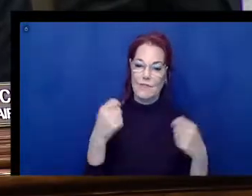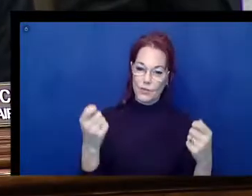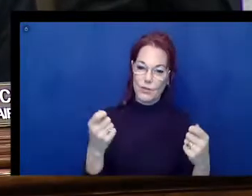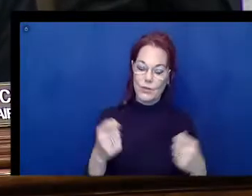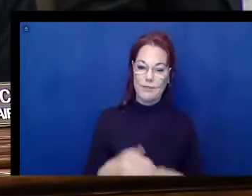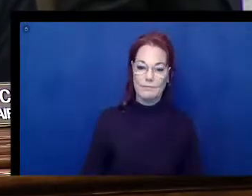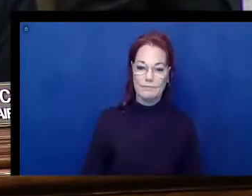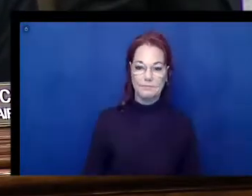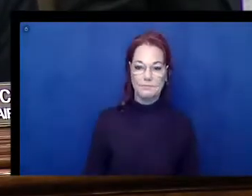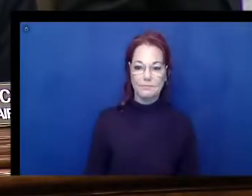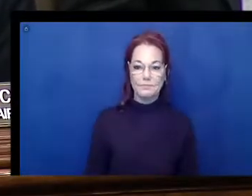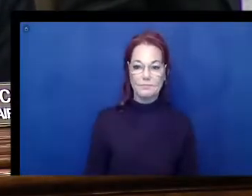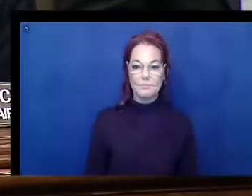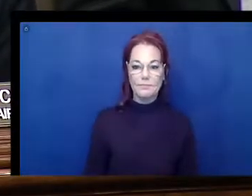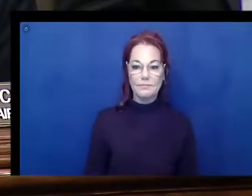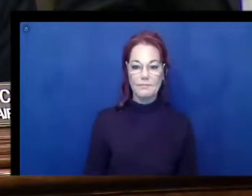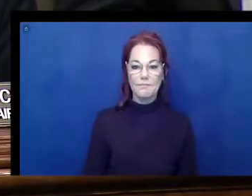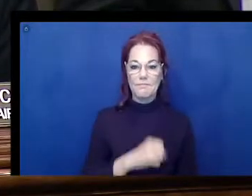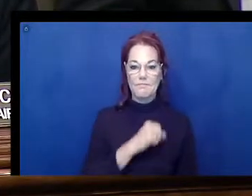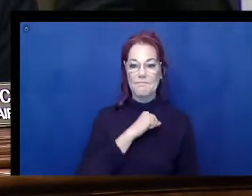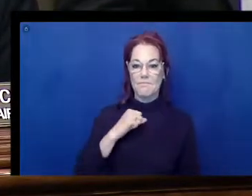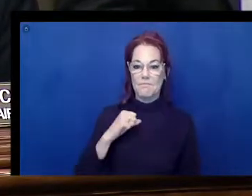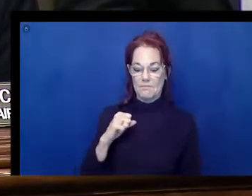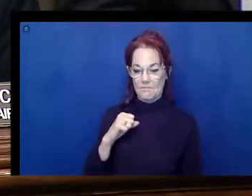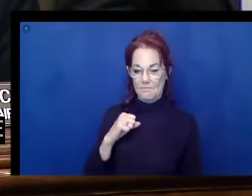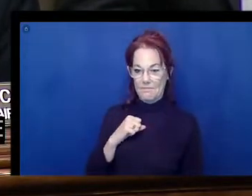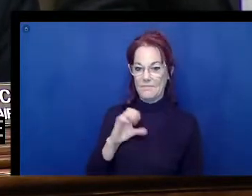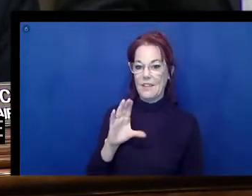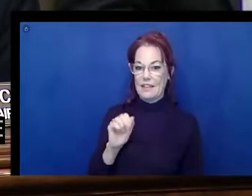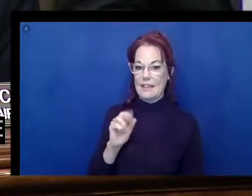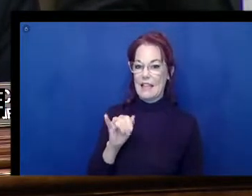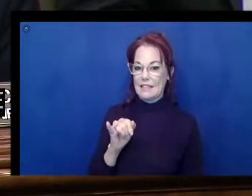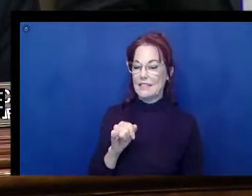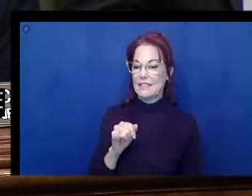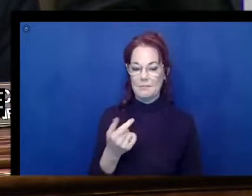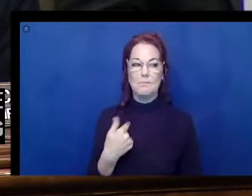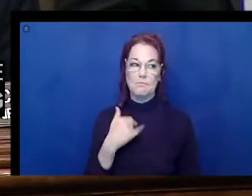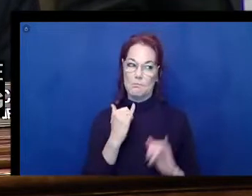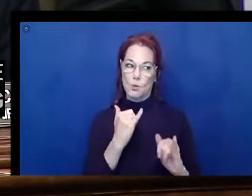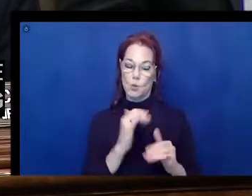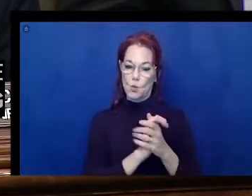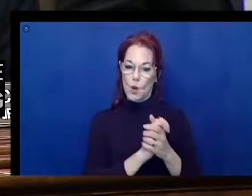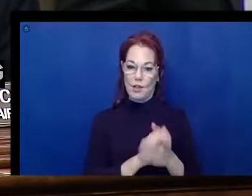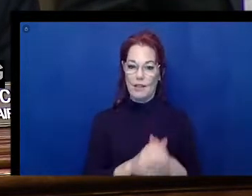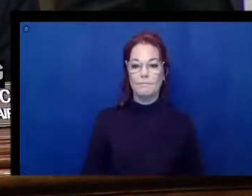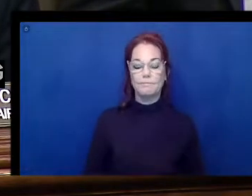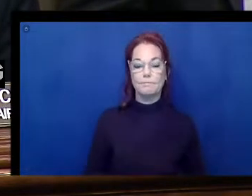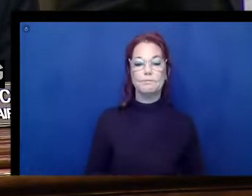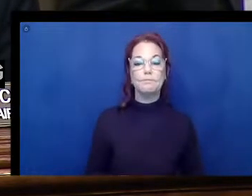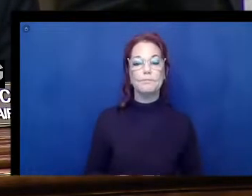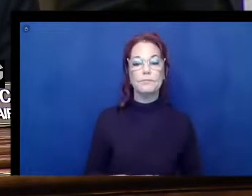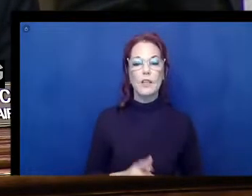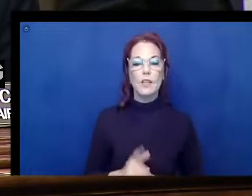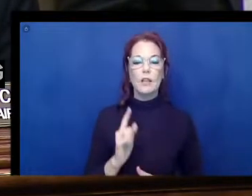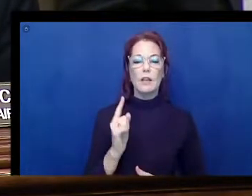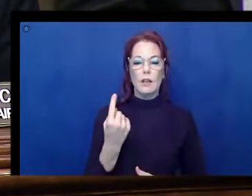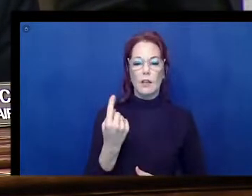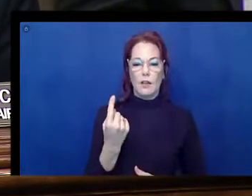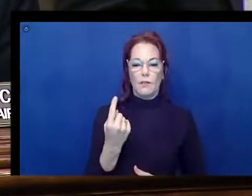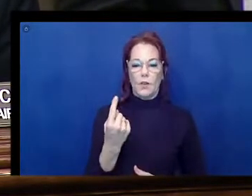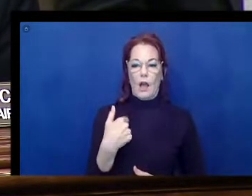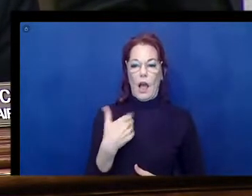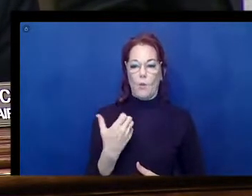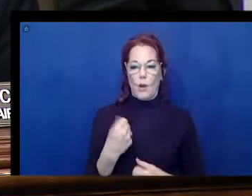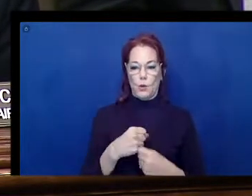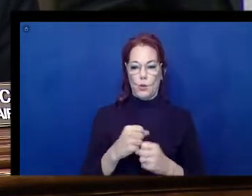I join in those sentiments. Thank you, Ranking Member Scott. And before we move to witness statements, I just want to make it clear